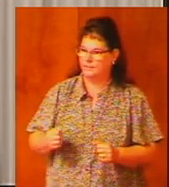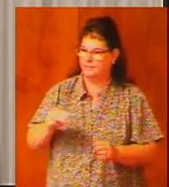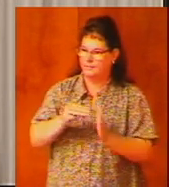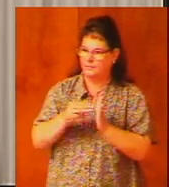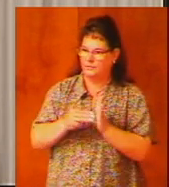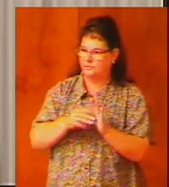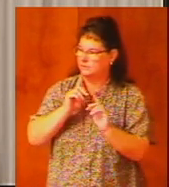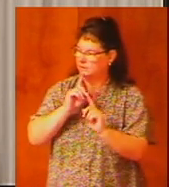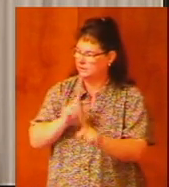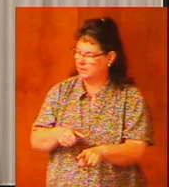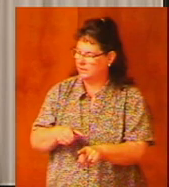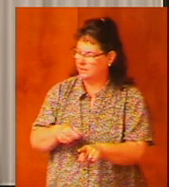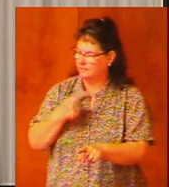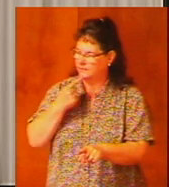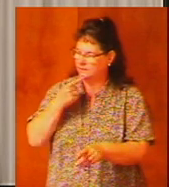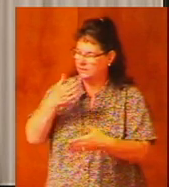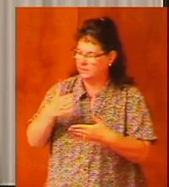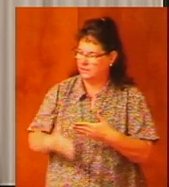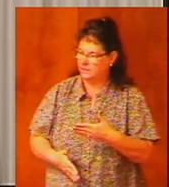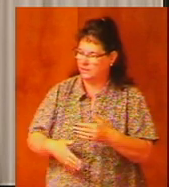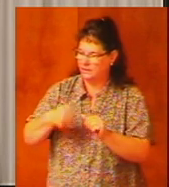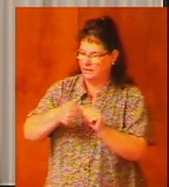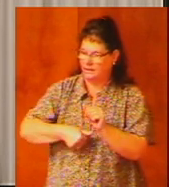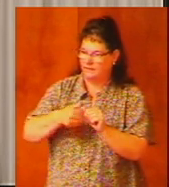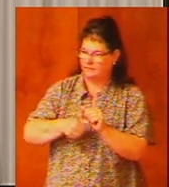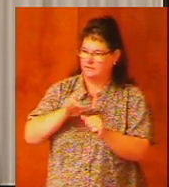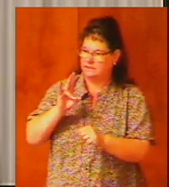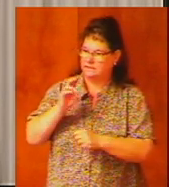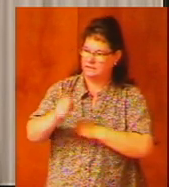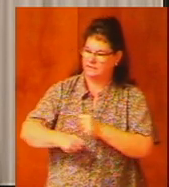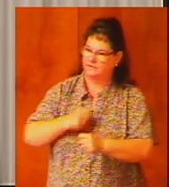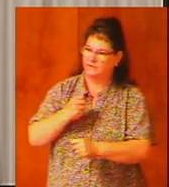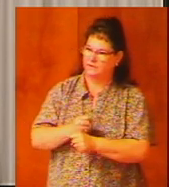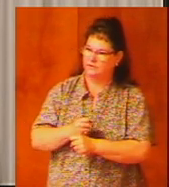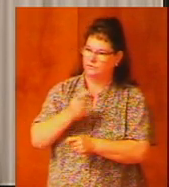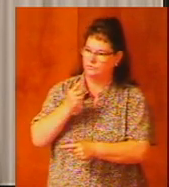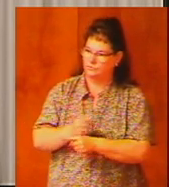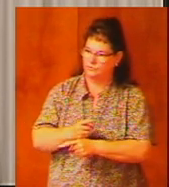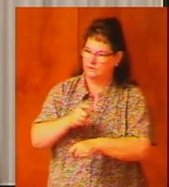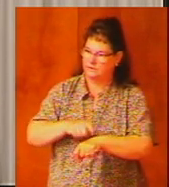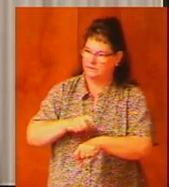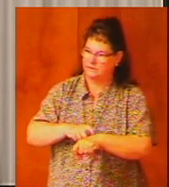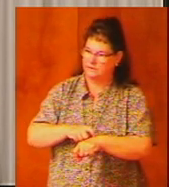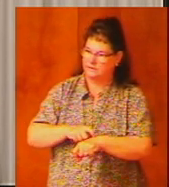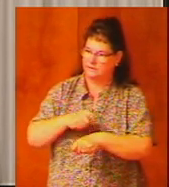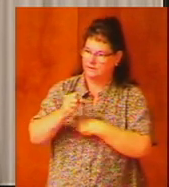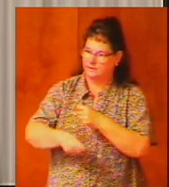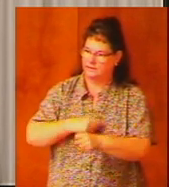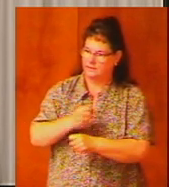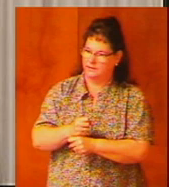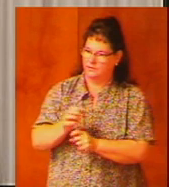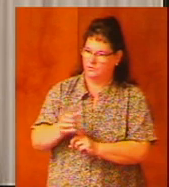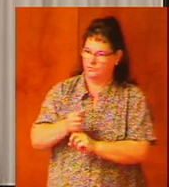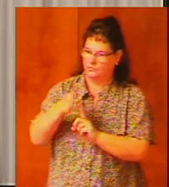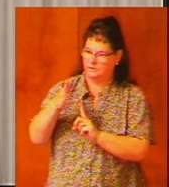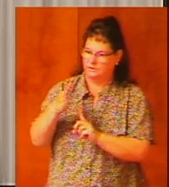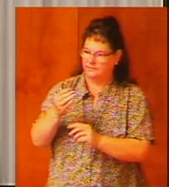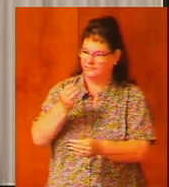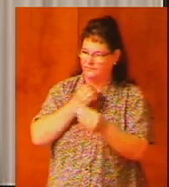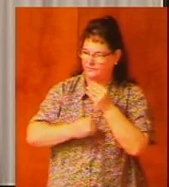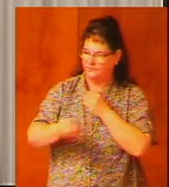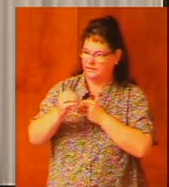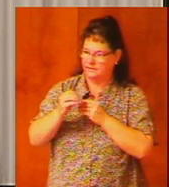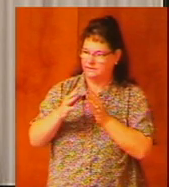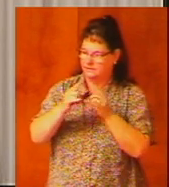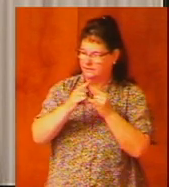them saying at the end of every seven years at the appointed time and the year of release at the feast of tabernacles